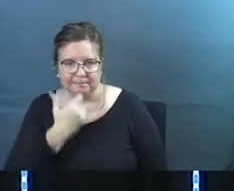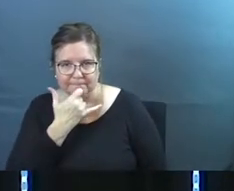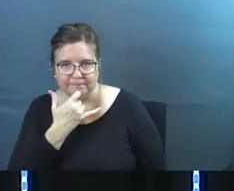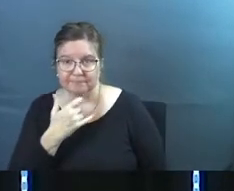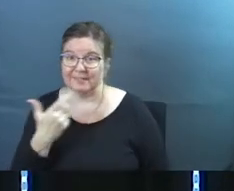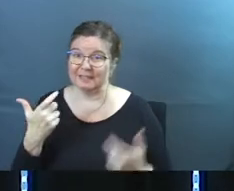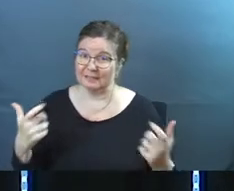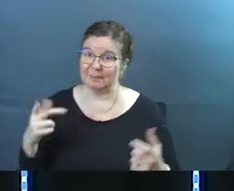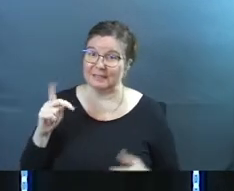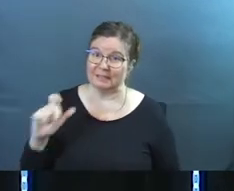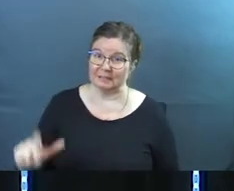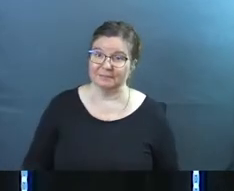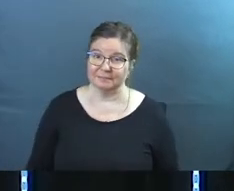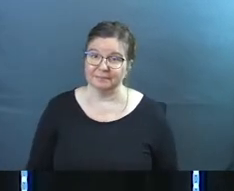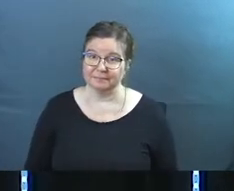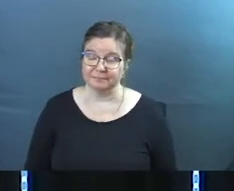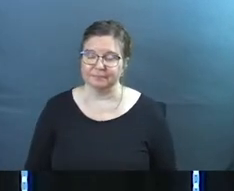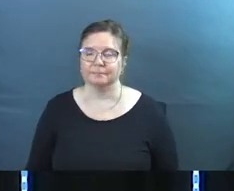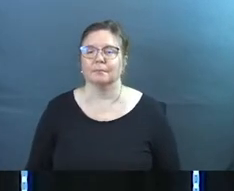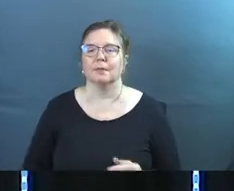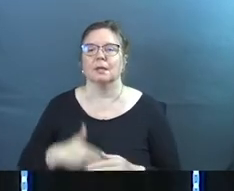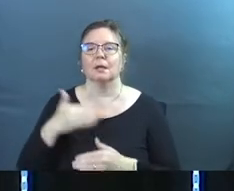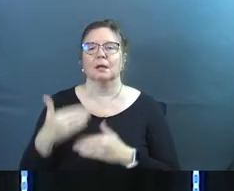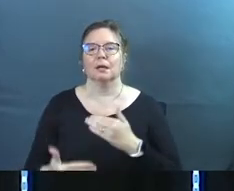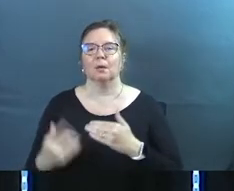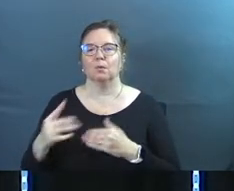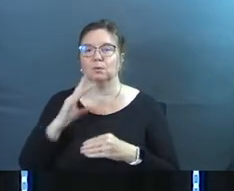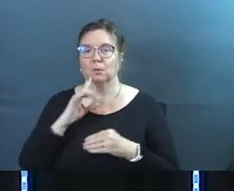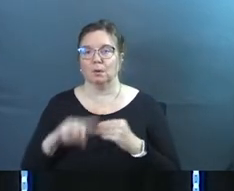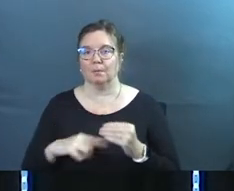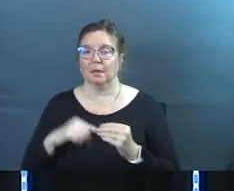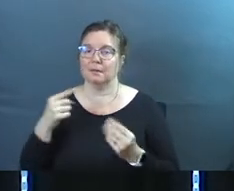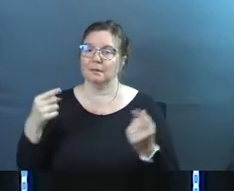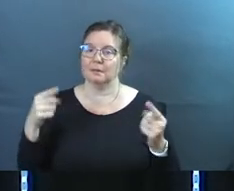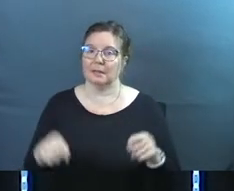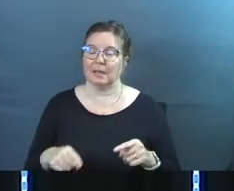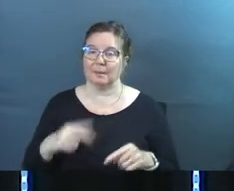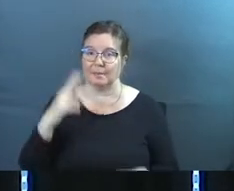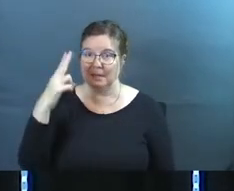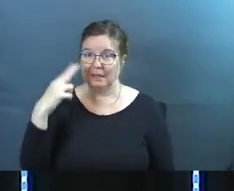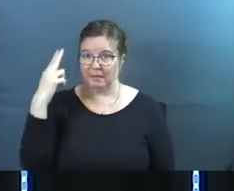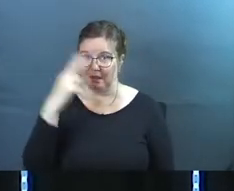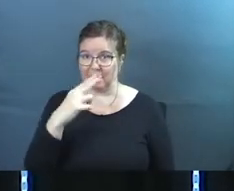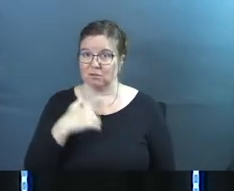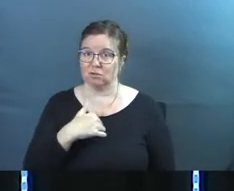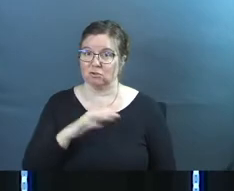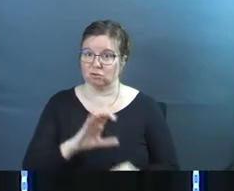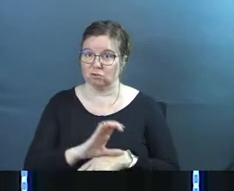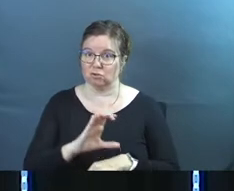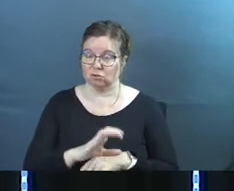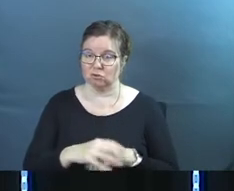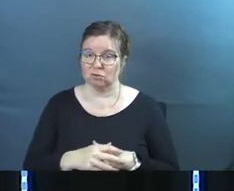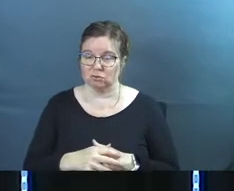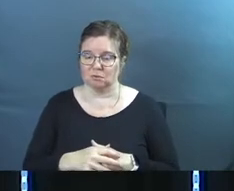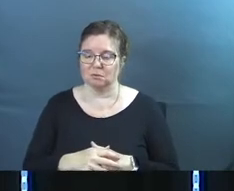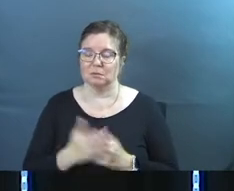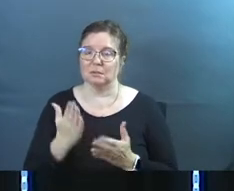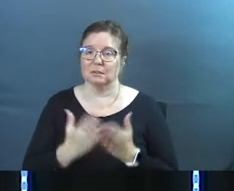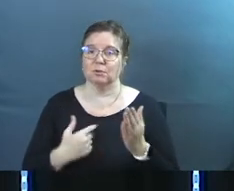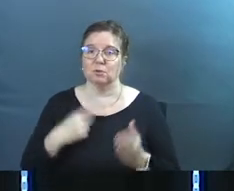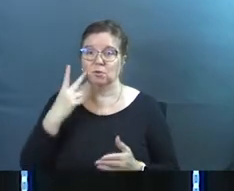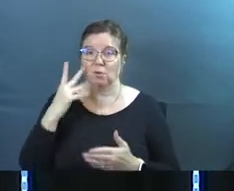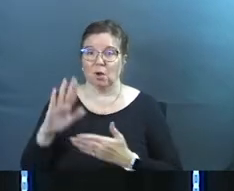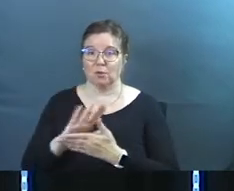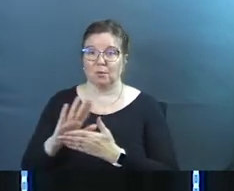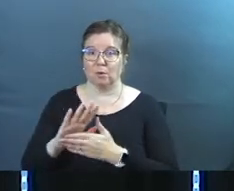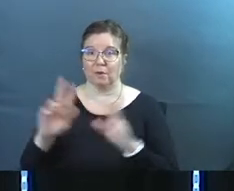It's a big deal. The next one I'll talk to you about, this one happened in the Catholic Church worldwide. Some of you saw